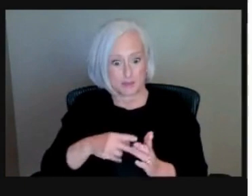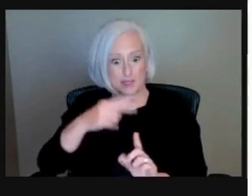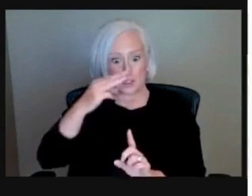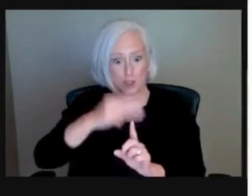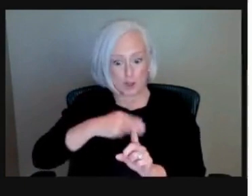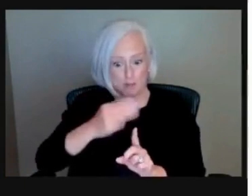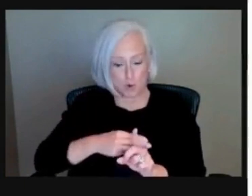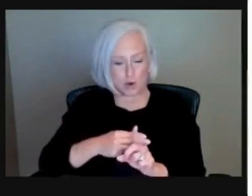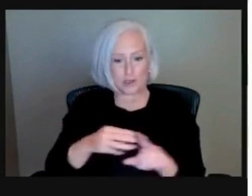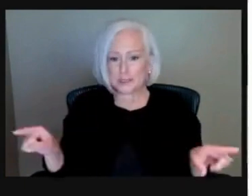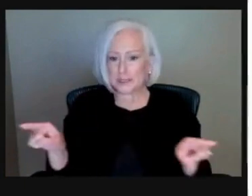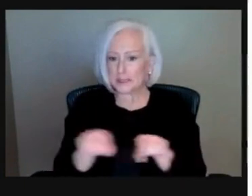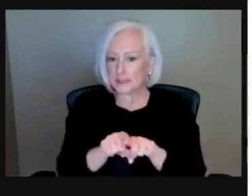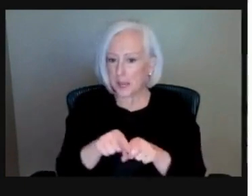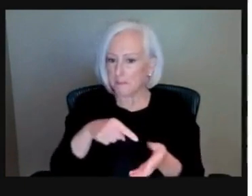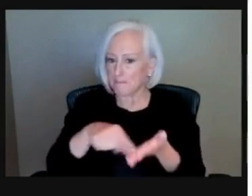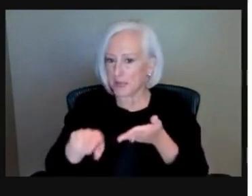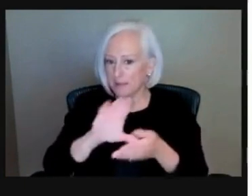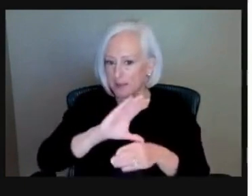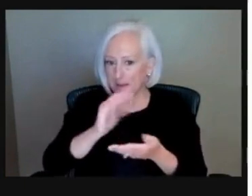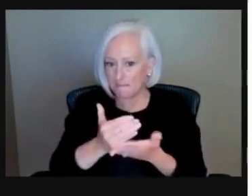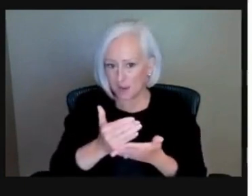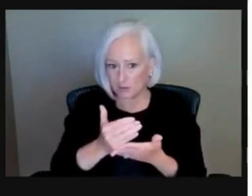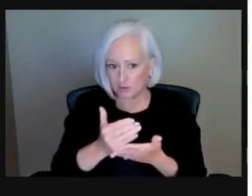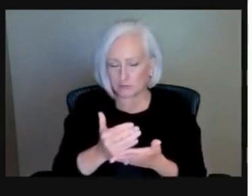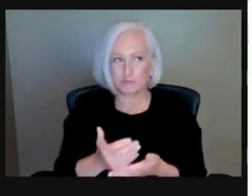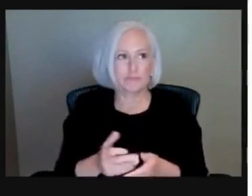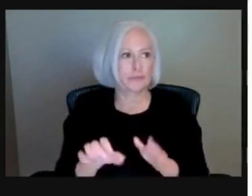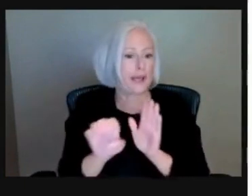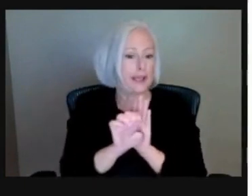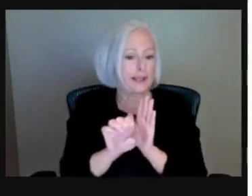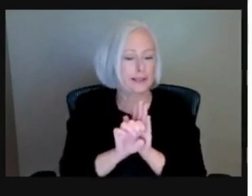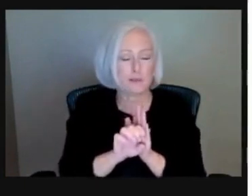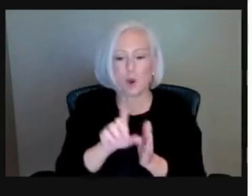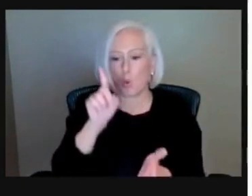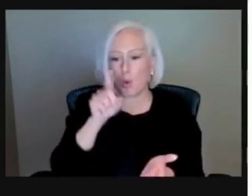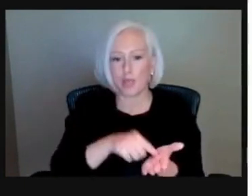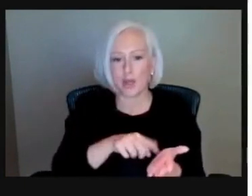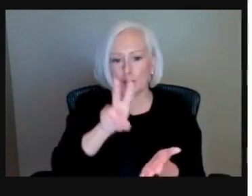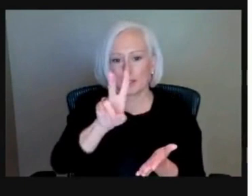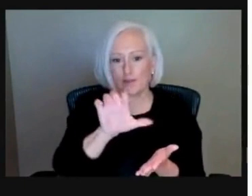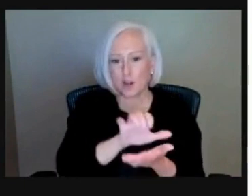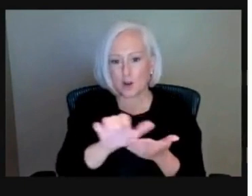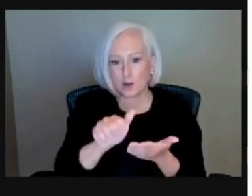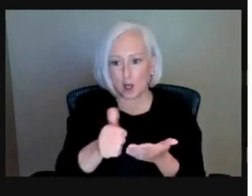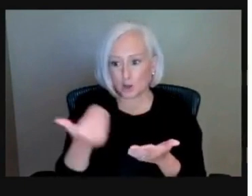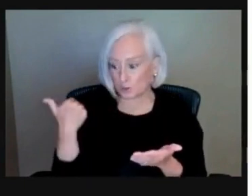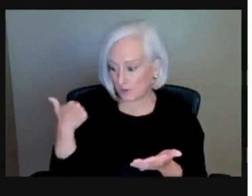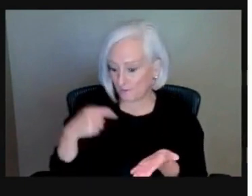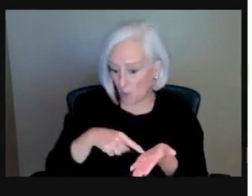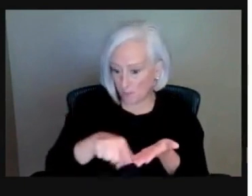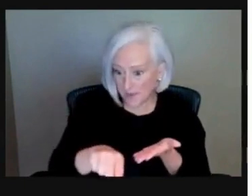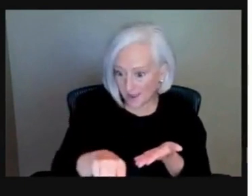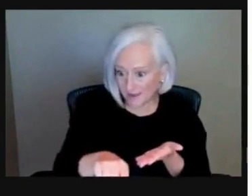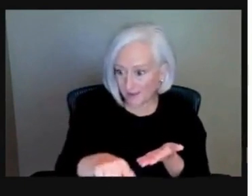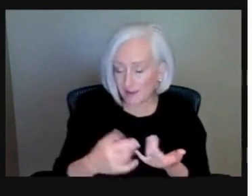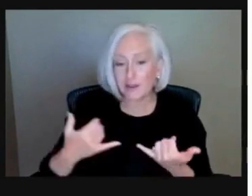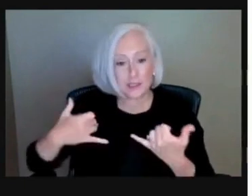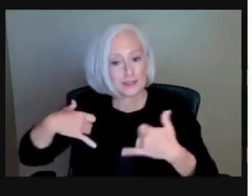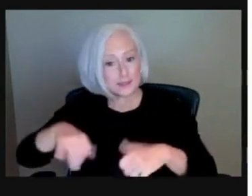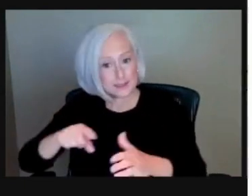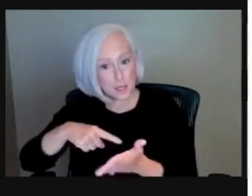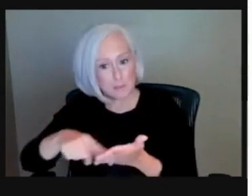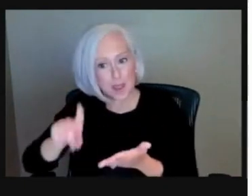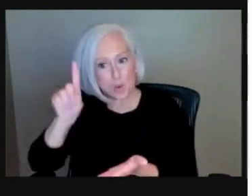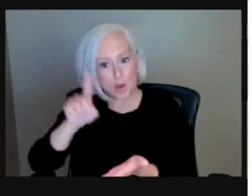before I was paying $1,700 before we go back to $1,700 a month. And again, it's